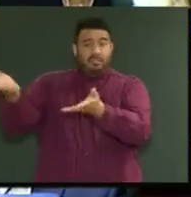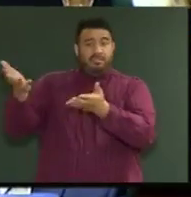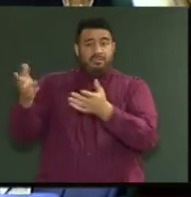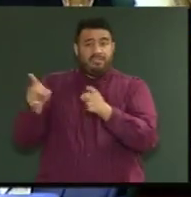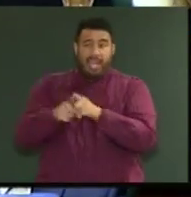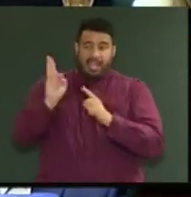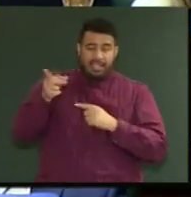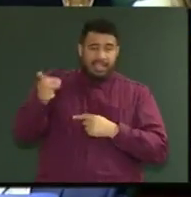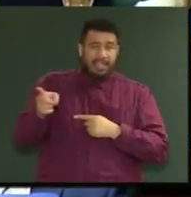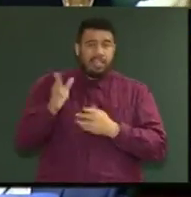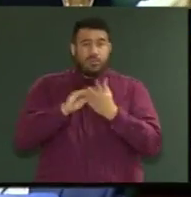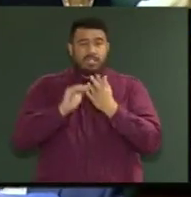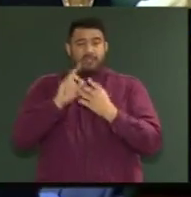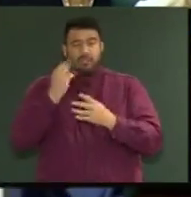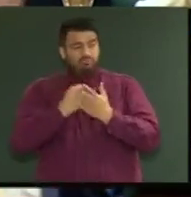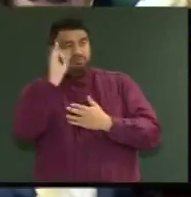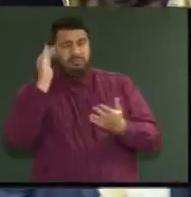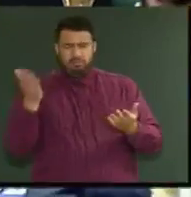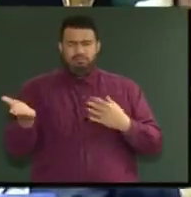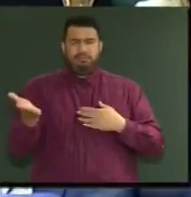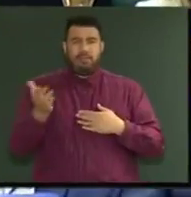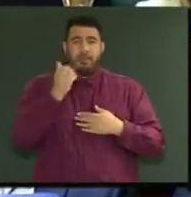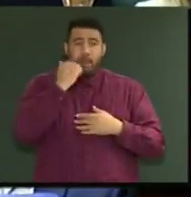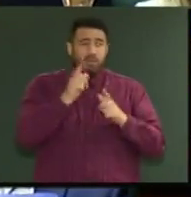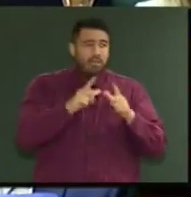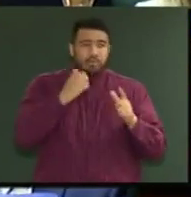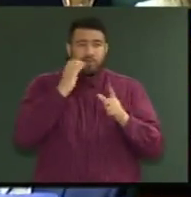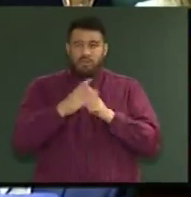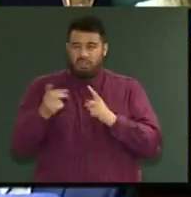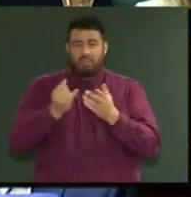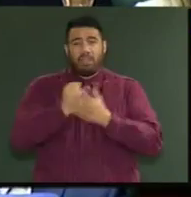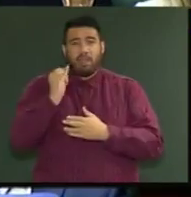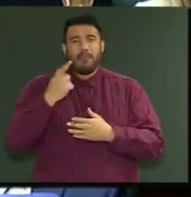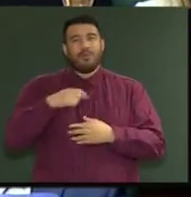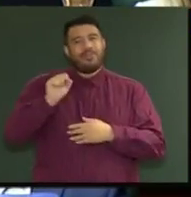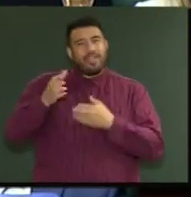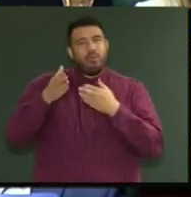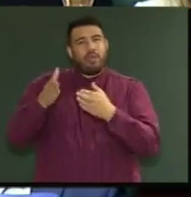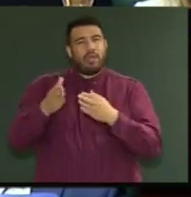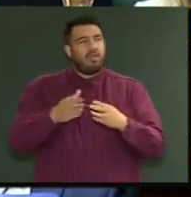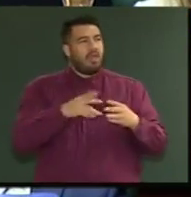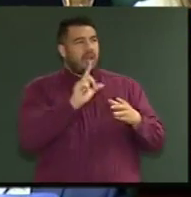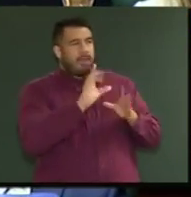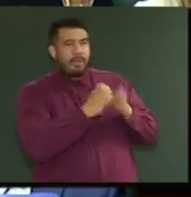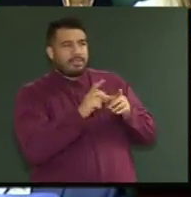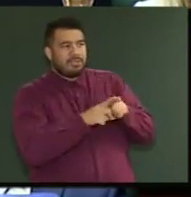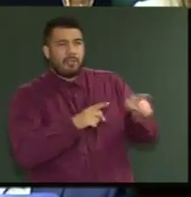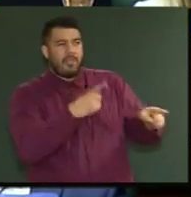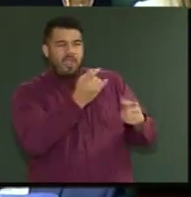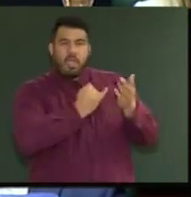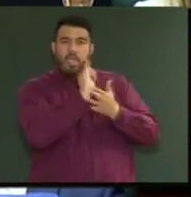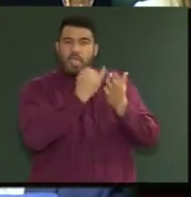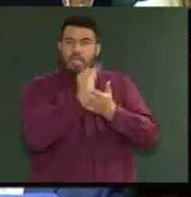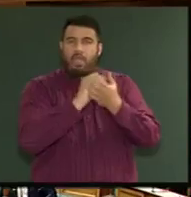They did it again. They spoke up against Māori language and culture because that's what they do in the Labour Party. They speak against things